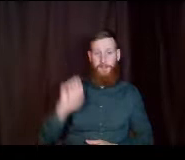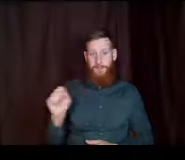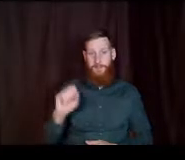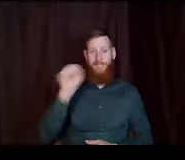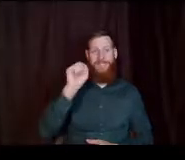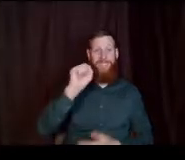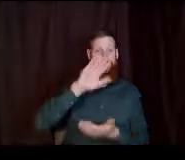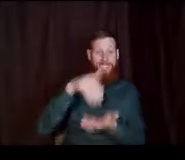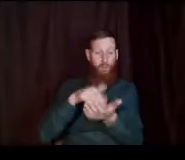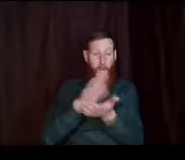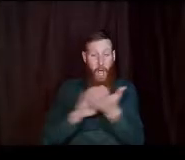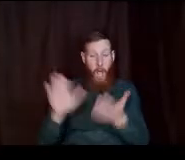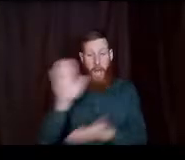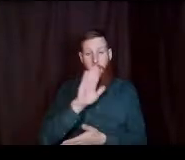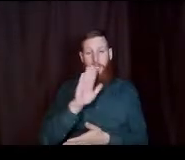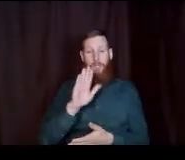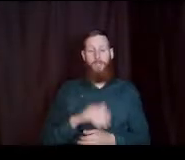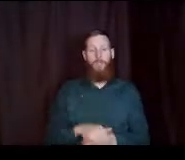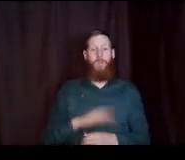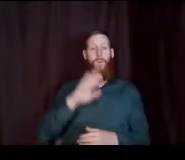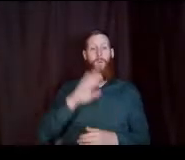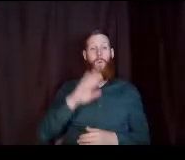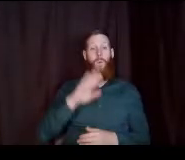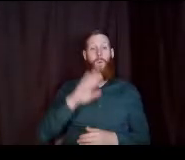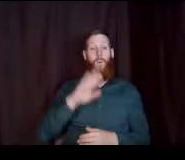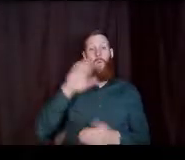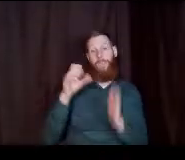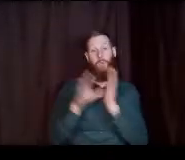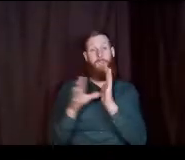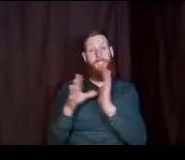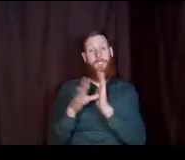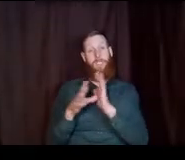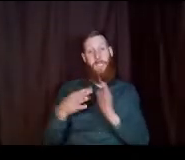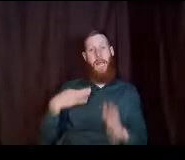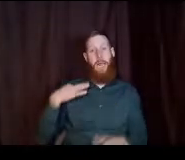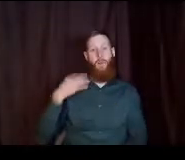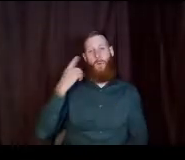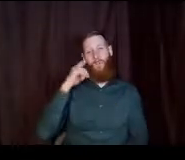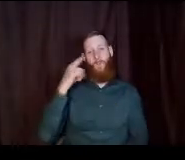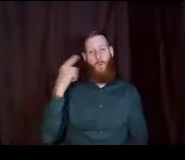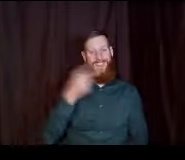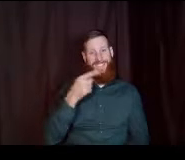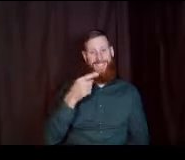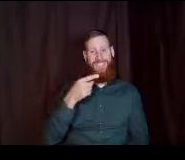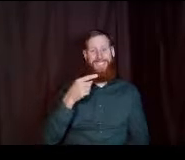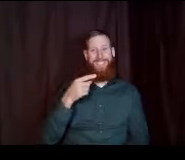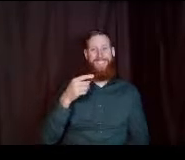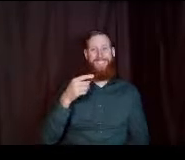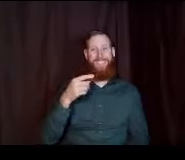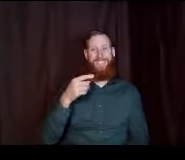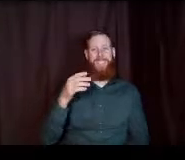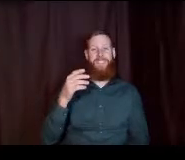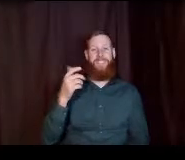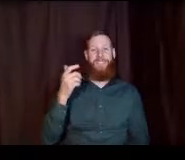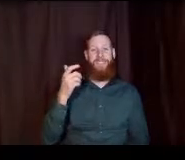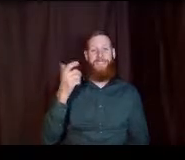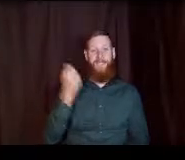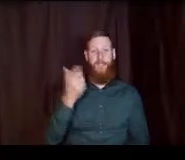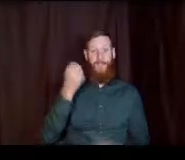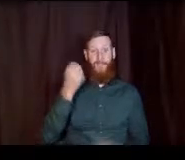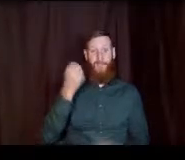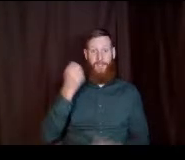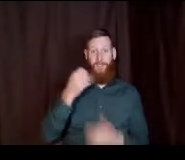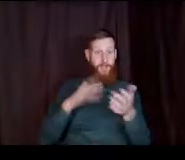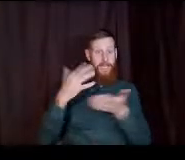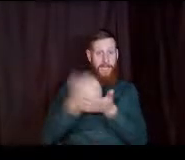college um all high school seniors are eligible for the scholarship regardless of gpa income or country of birth